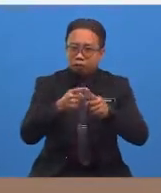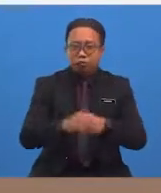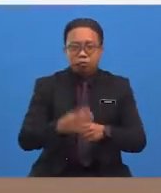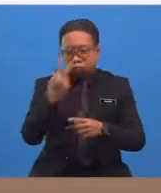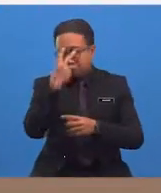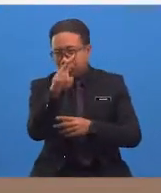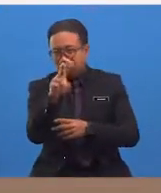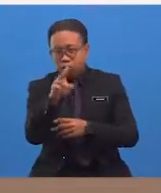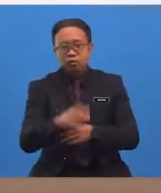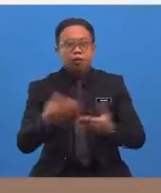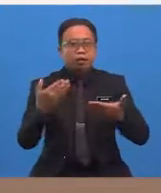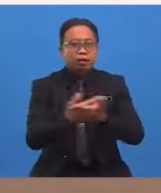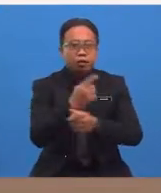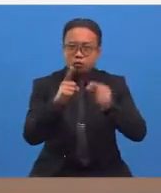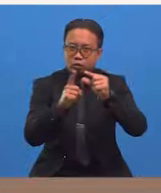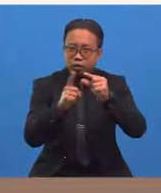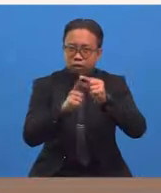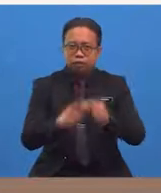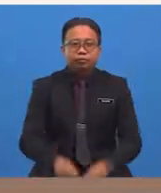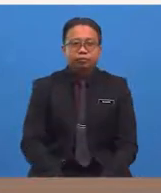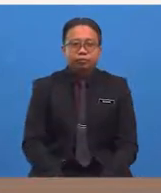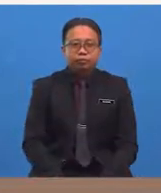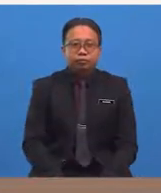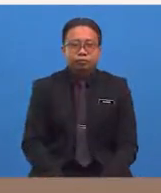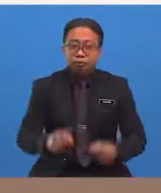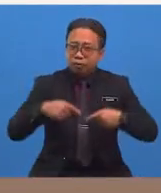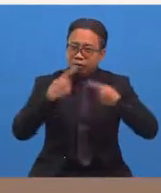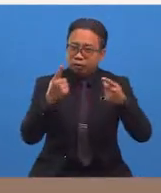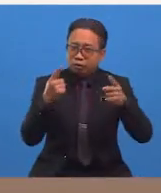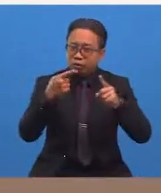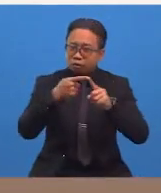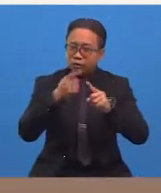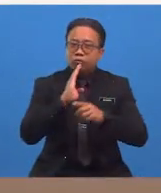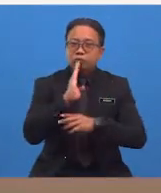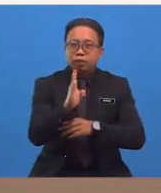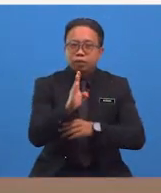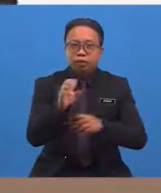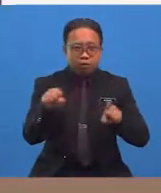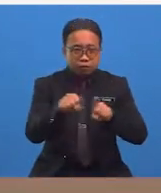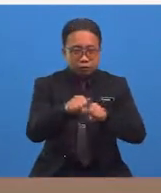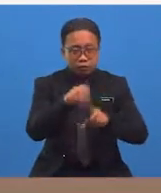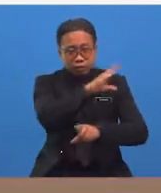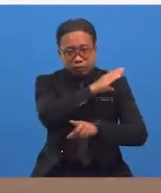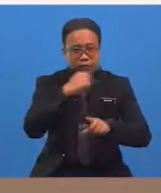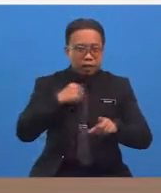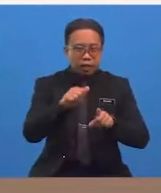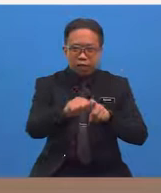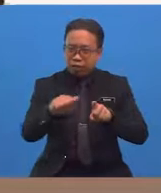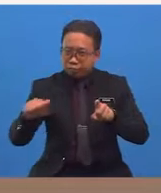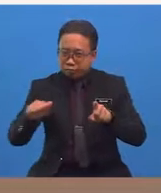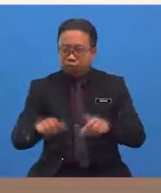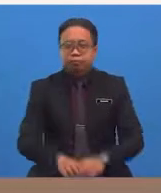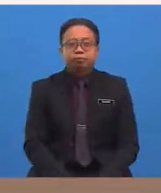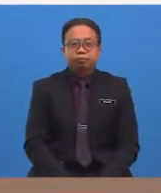a set of new words. They are going to be on synonyms and antonyms.